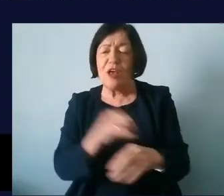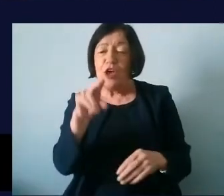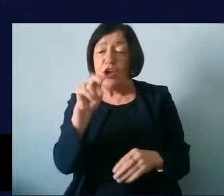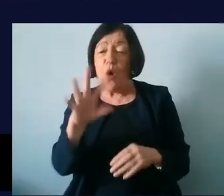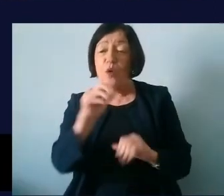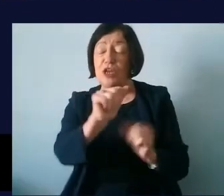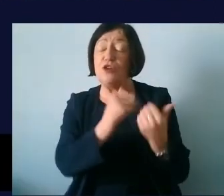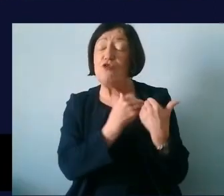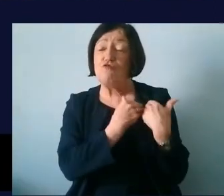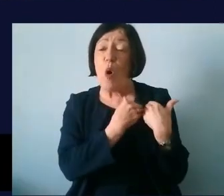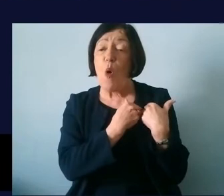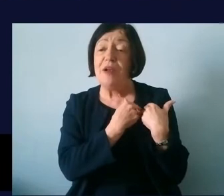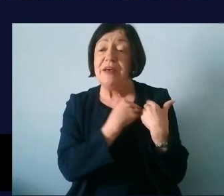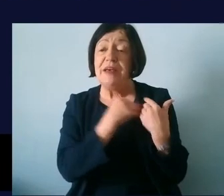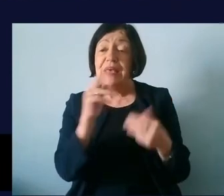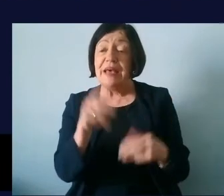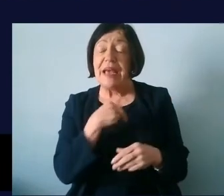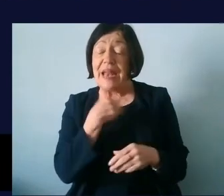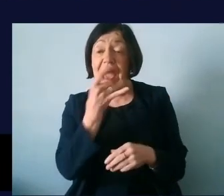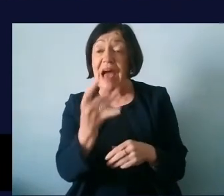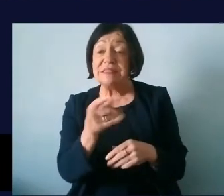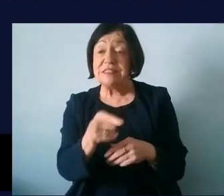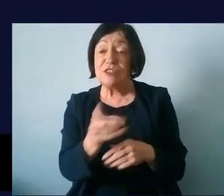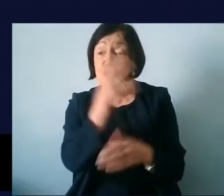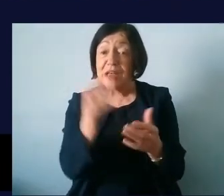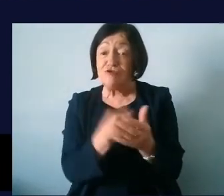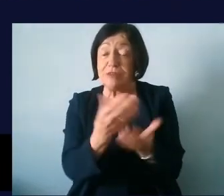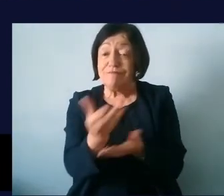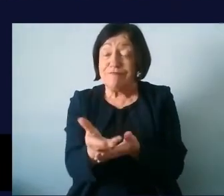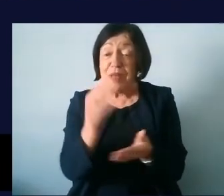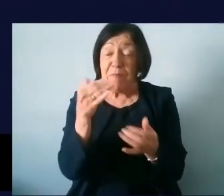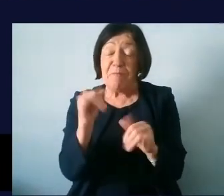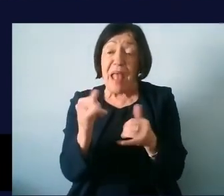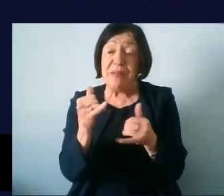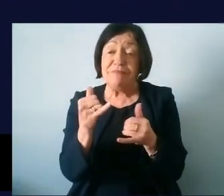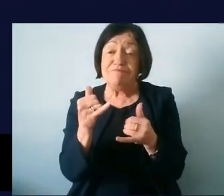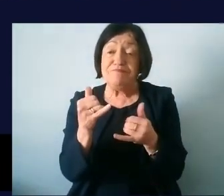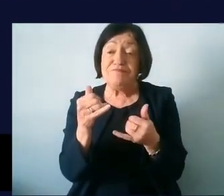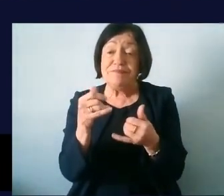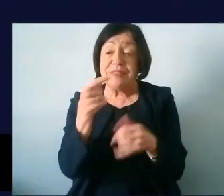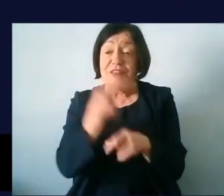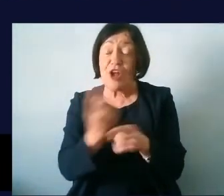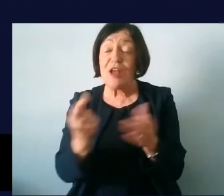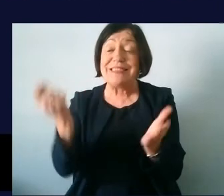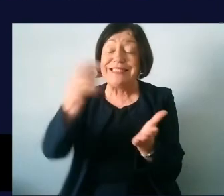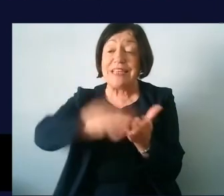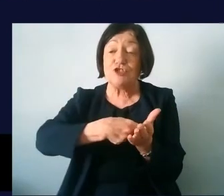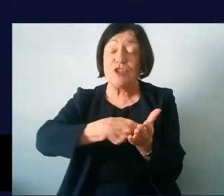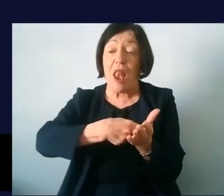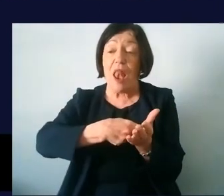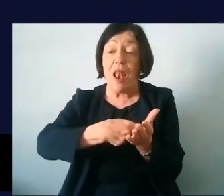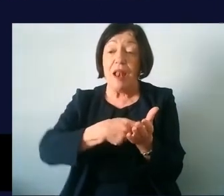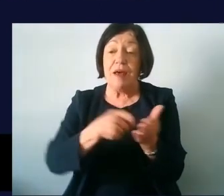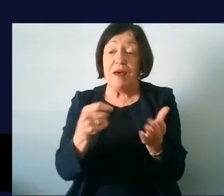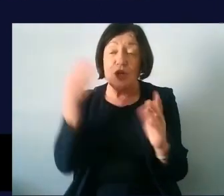role uh can I can I ask this this question of you and and perhaps is there additional um goals